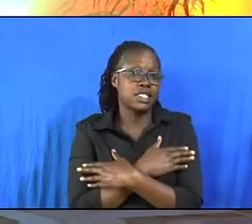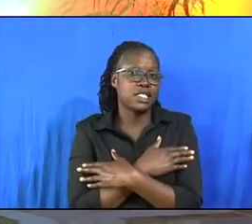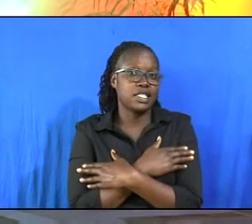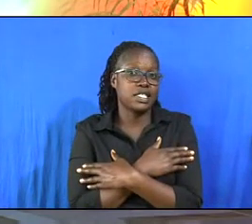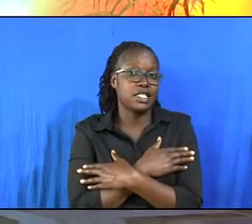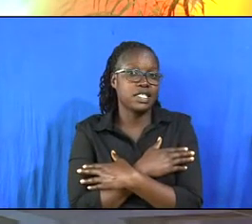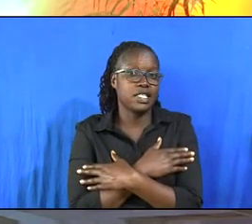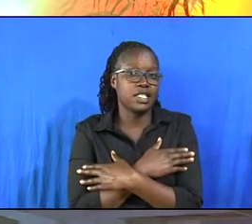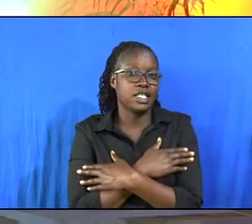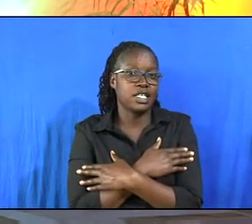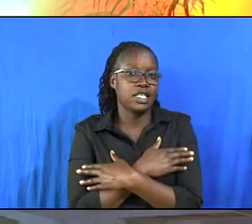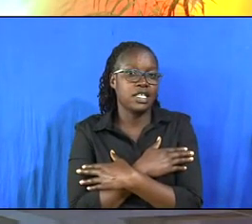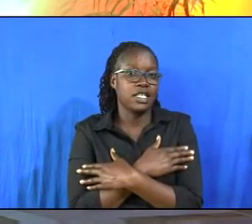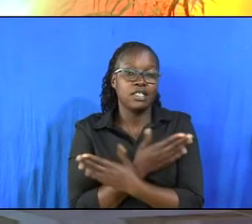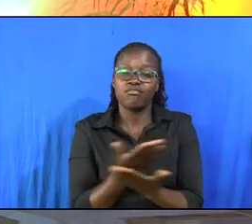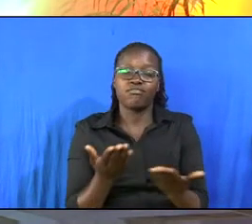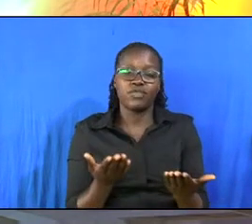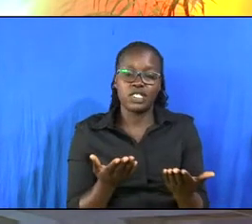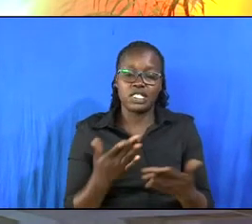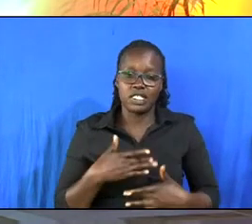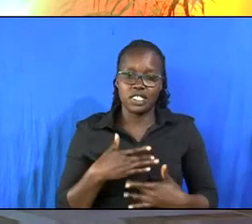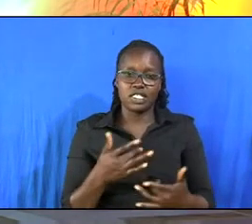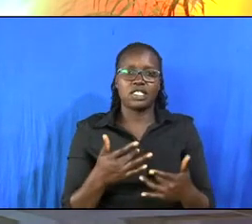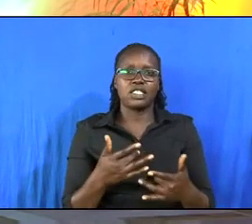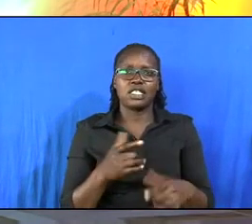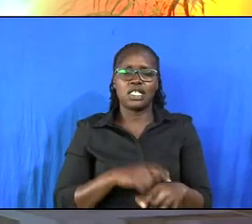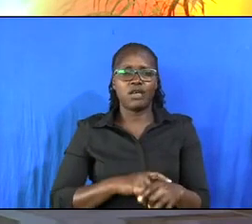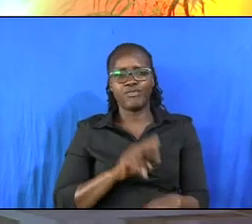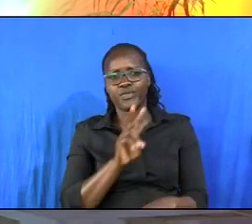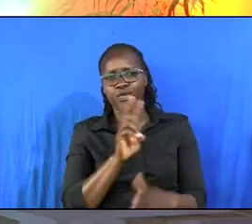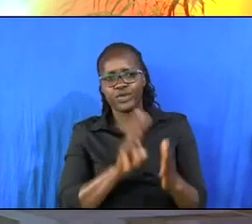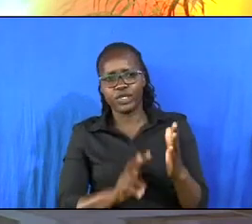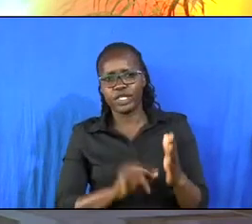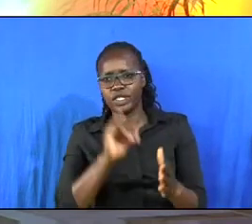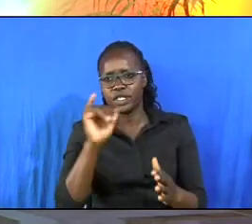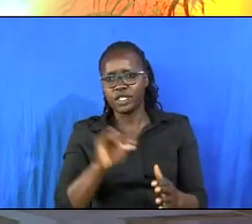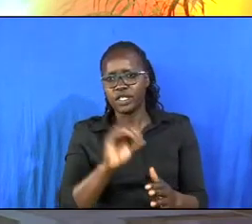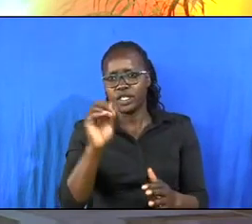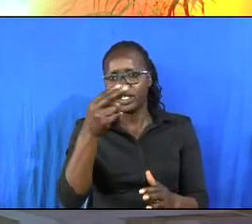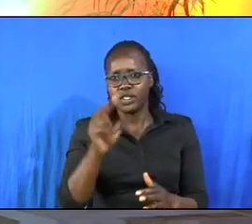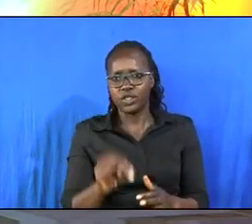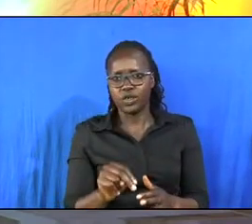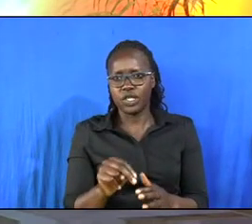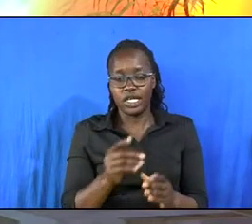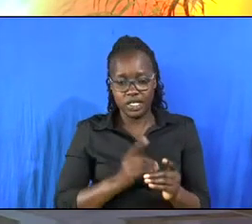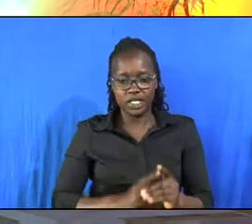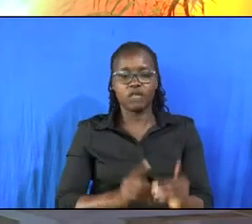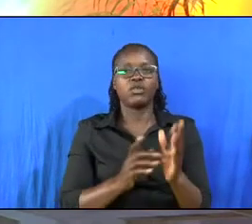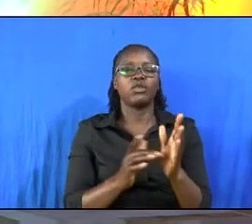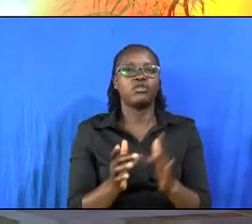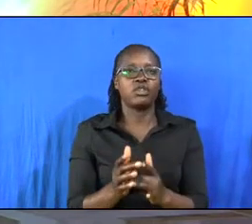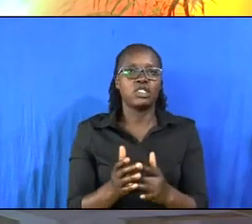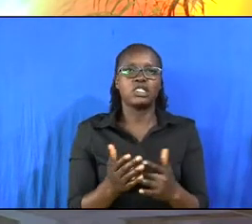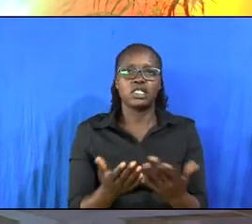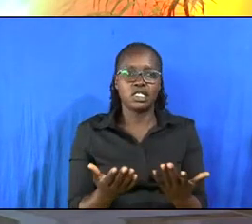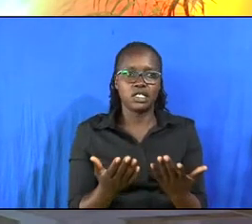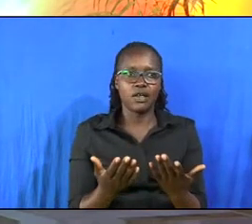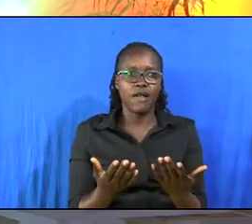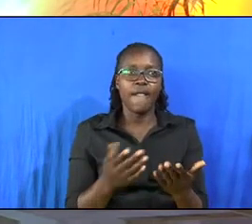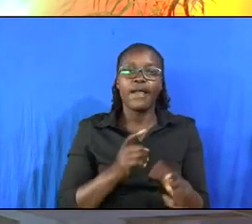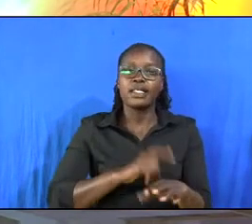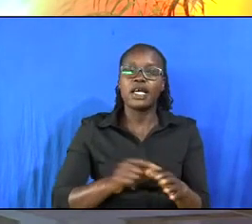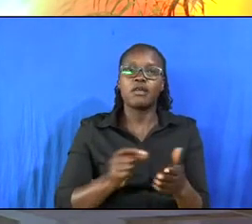friends it is interesting that when you look at john john also a disciple of jesus christ when he was writing